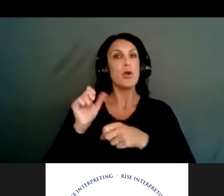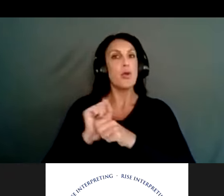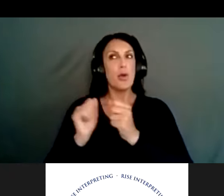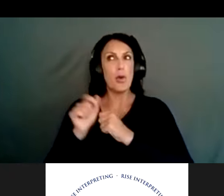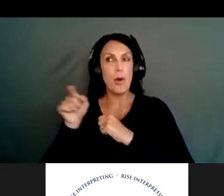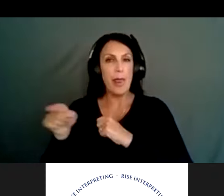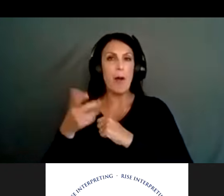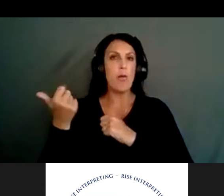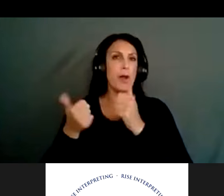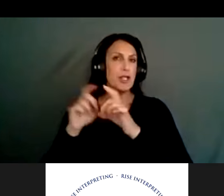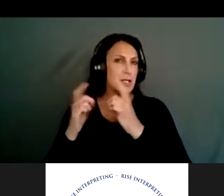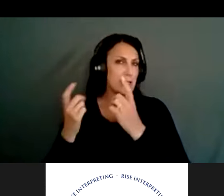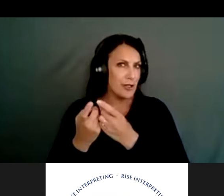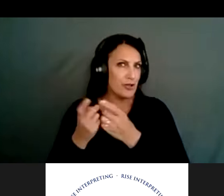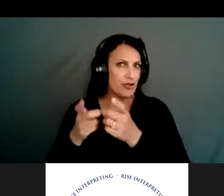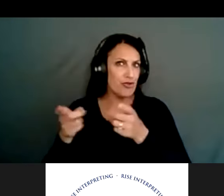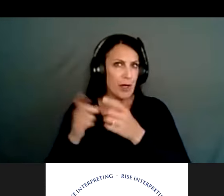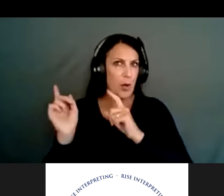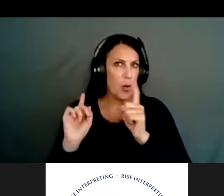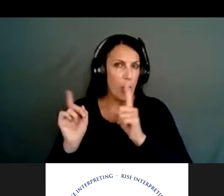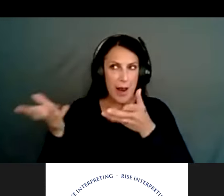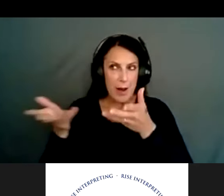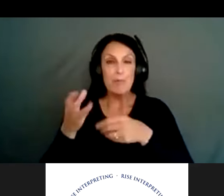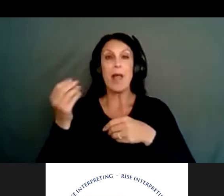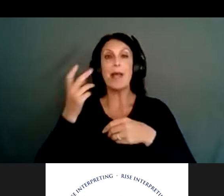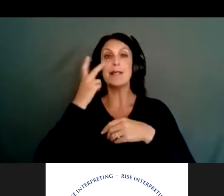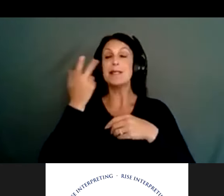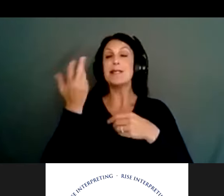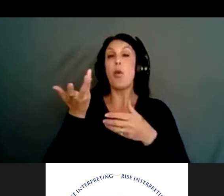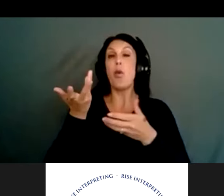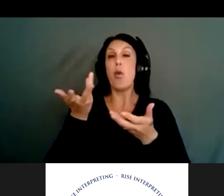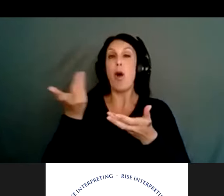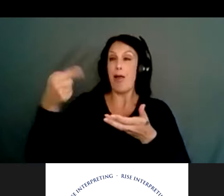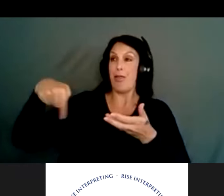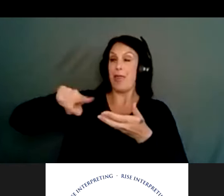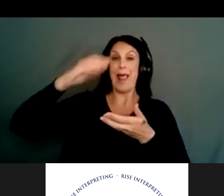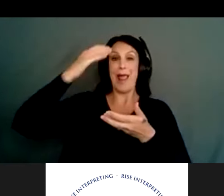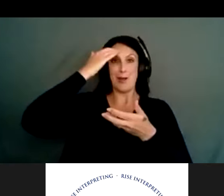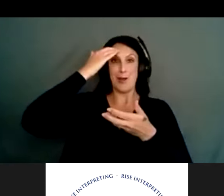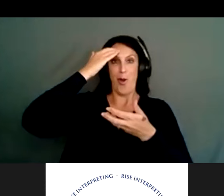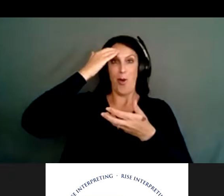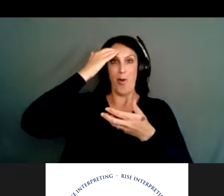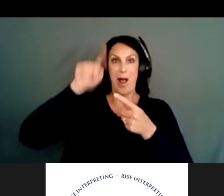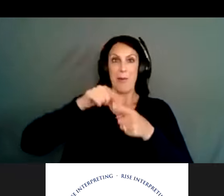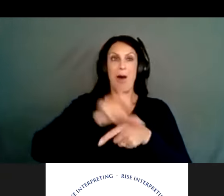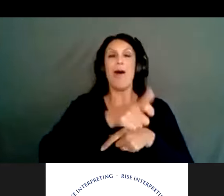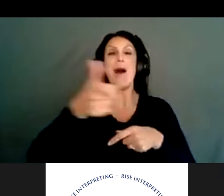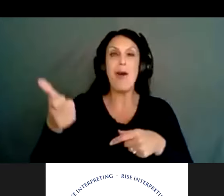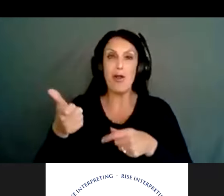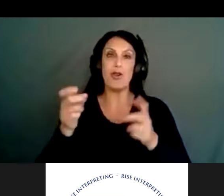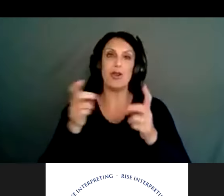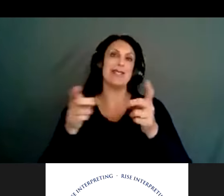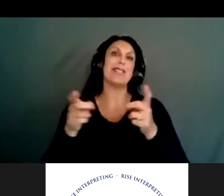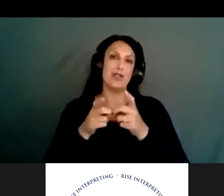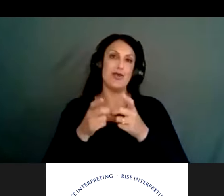districts, and then we were able to also see if there's anything else that they know of that's consistent through other districts with regards to youth programs,